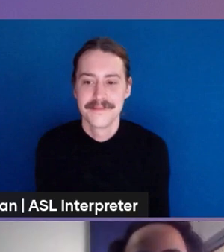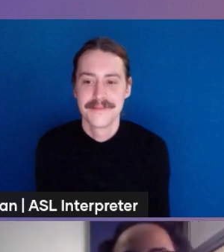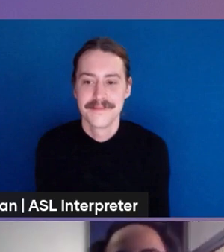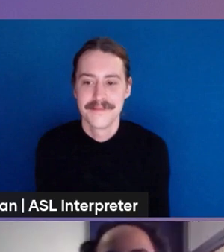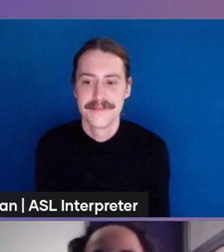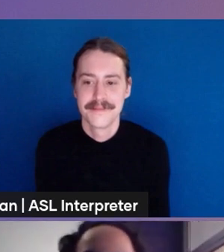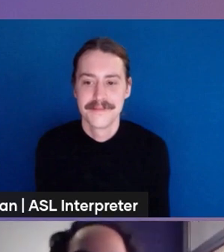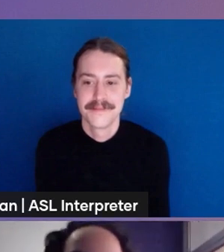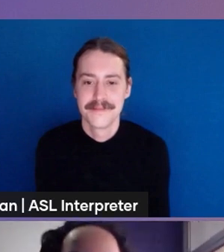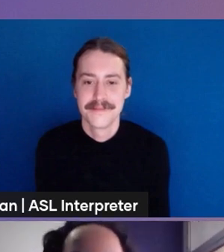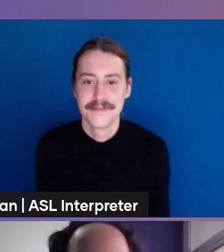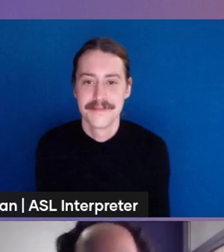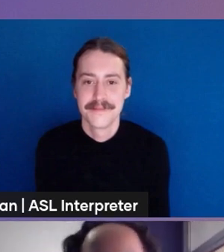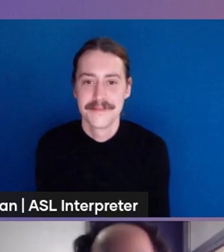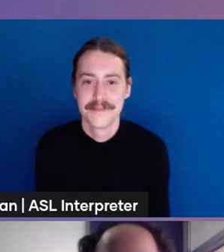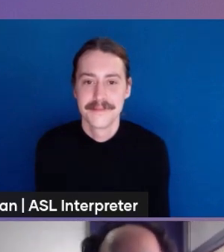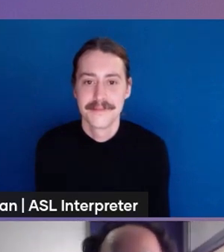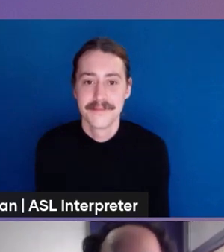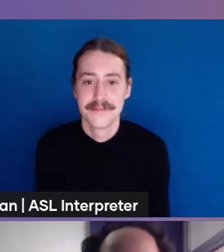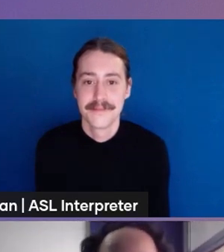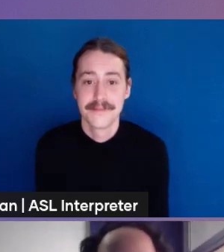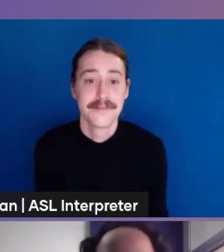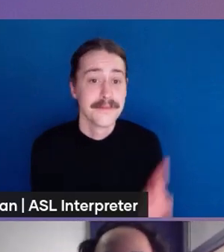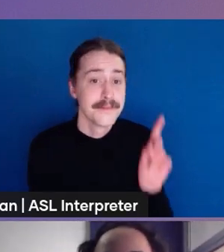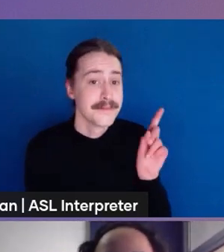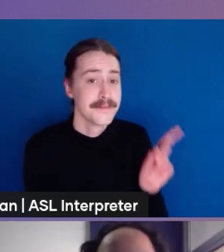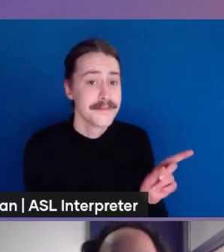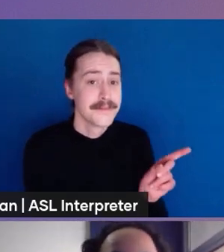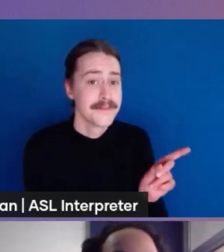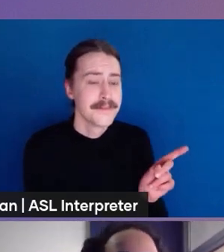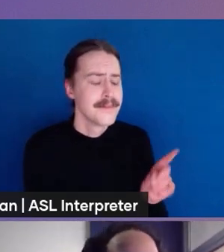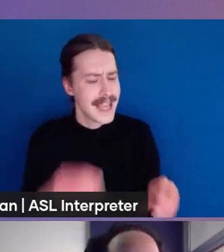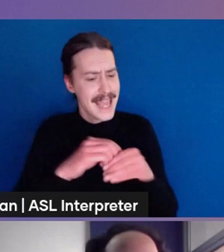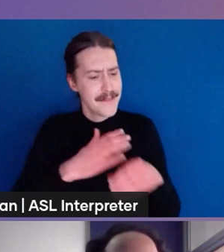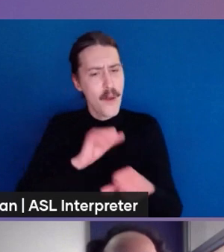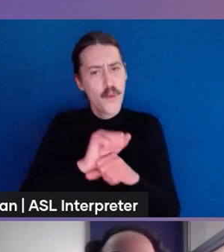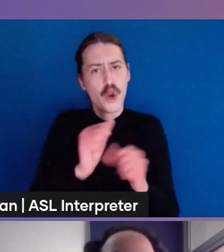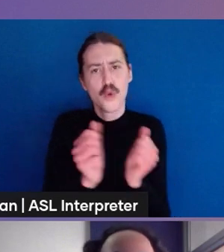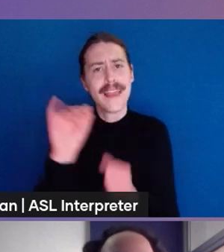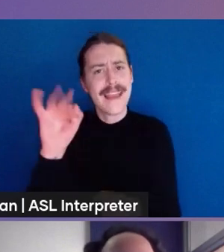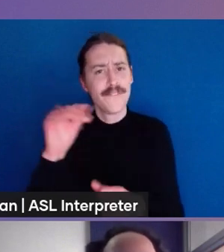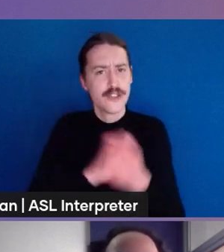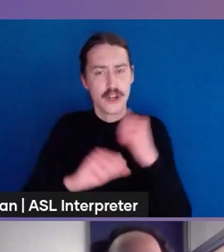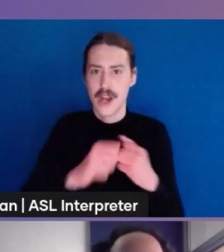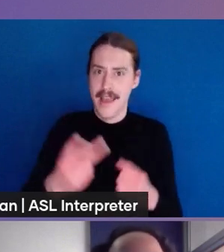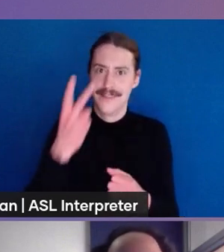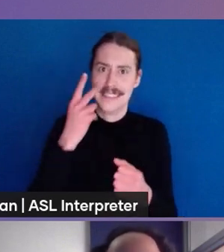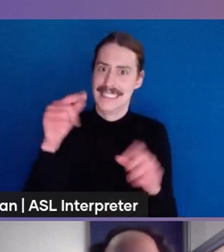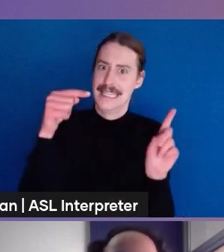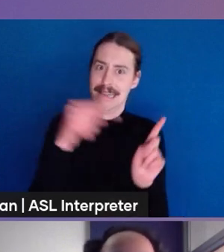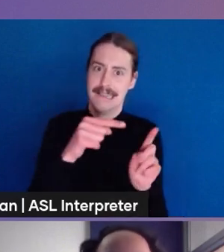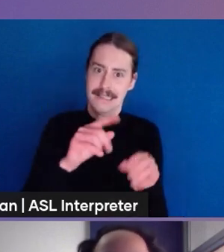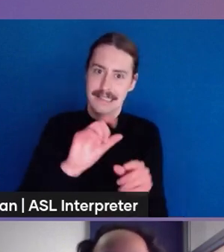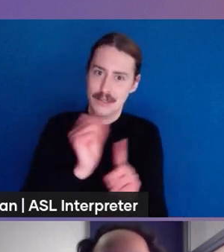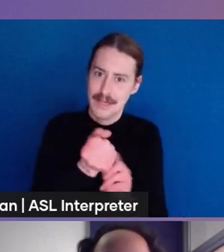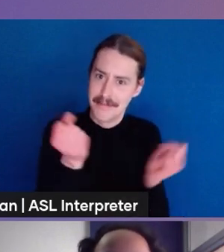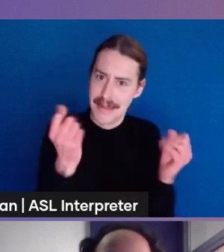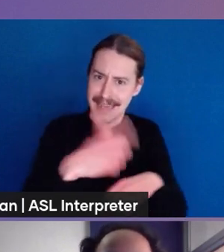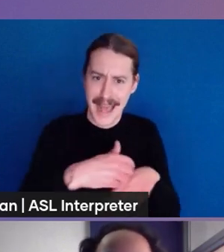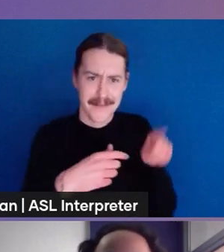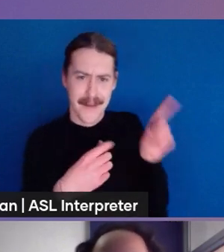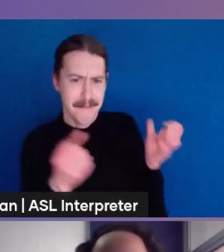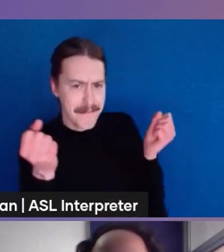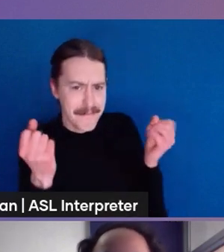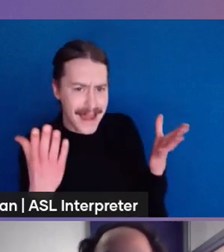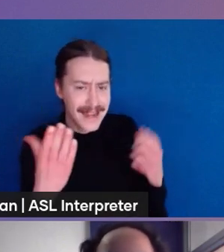in my narrow journey in the infrastructure as code world i have seen this too many times we create one or more private repositories